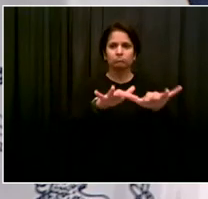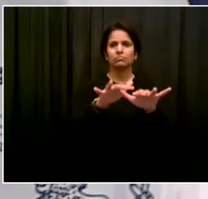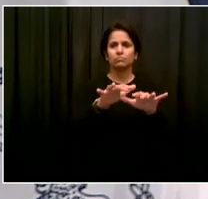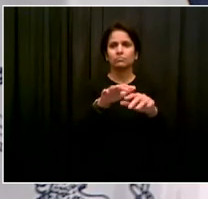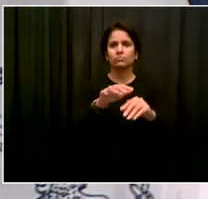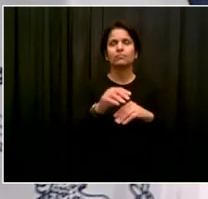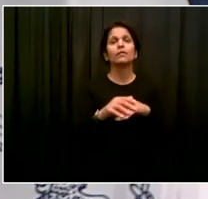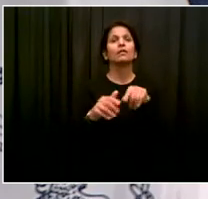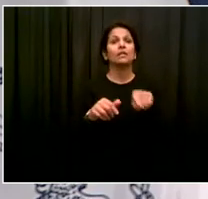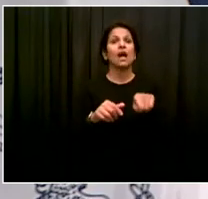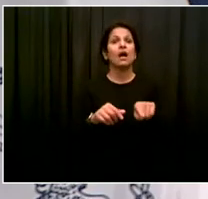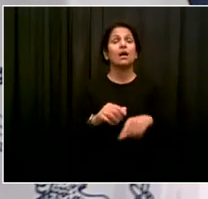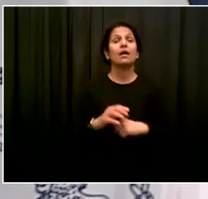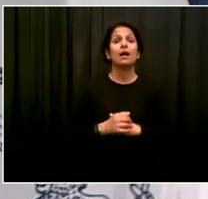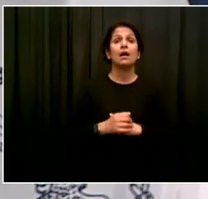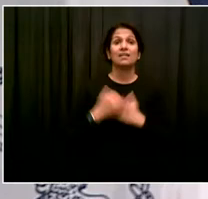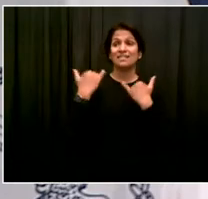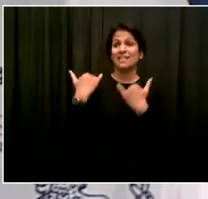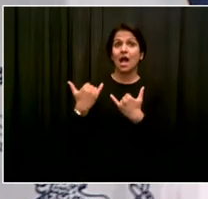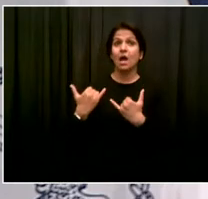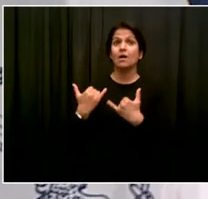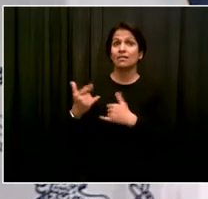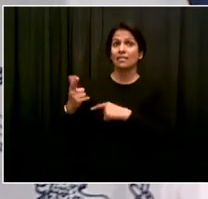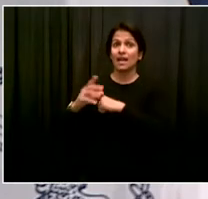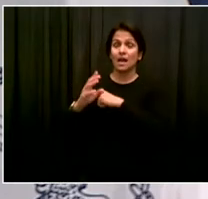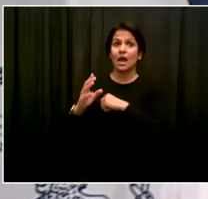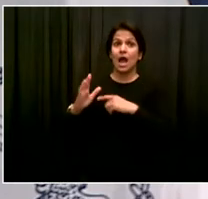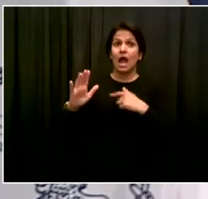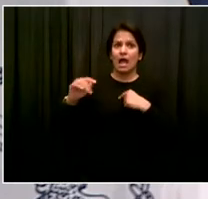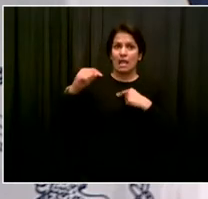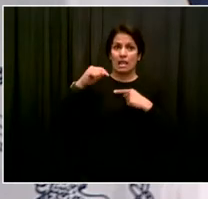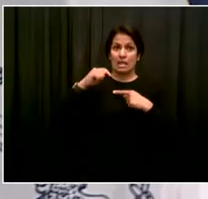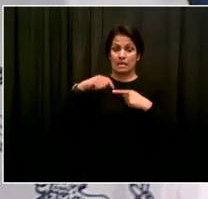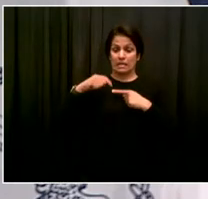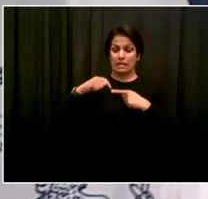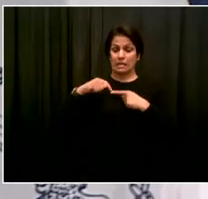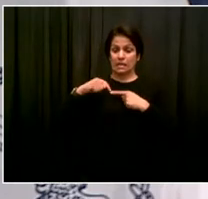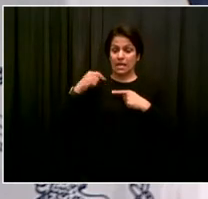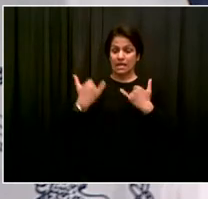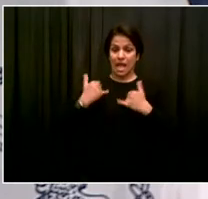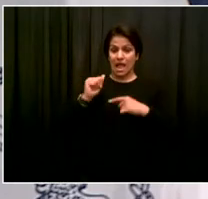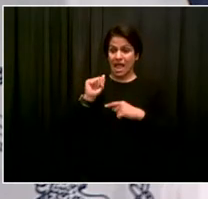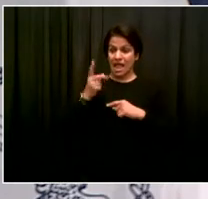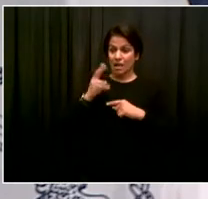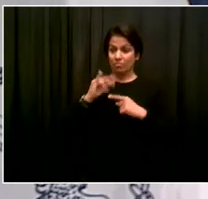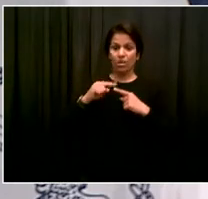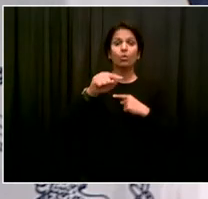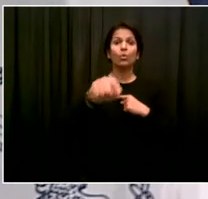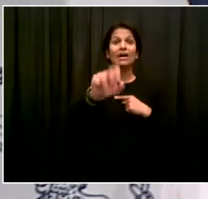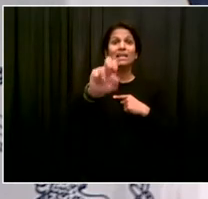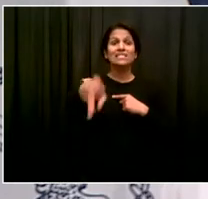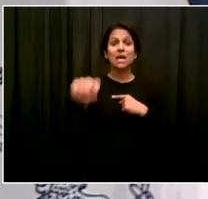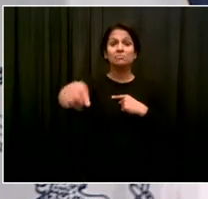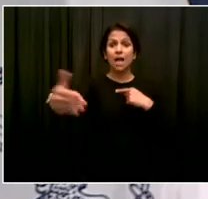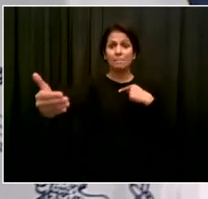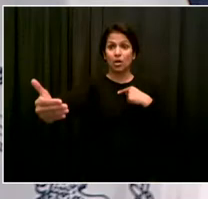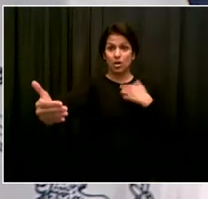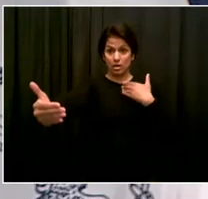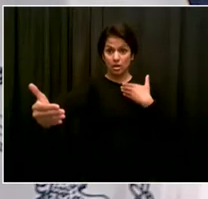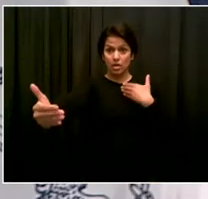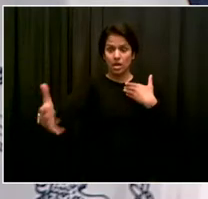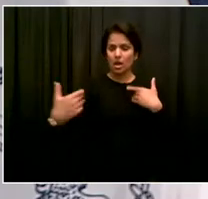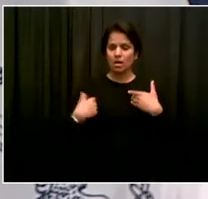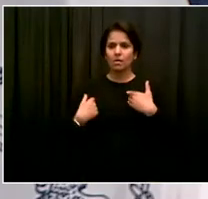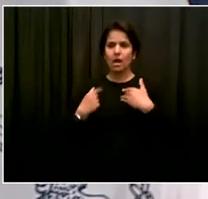want to speak for all parents. We know that some of them may still have tremendous sensitivity and concern. And we're going to work with that. But the goal, the thing we're